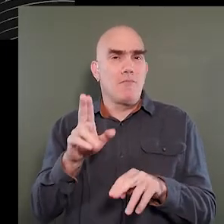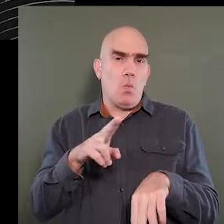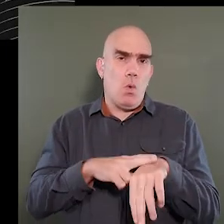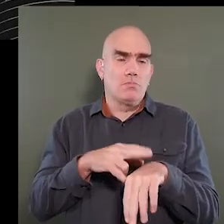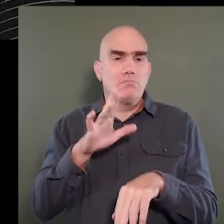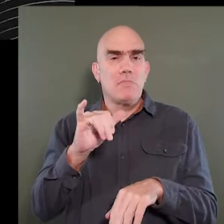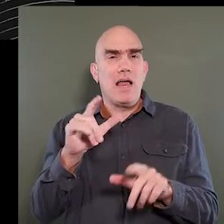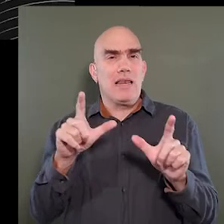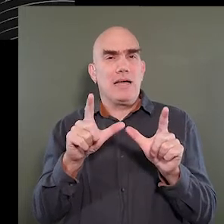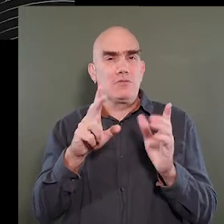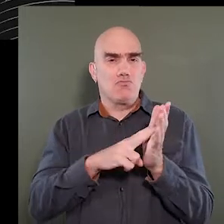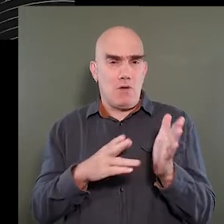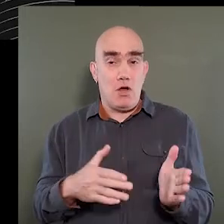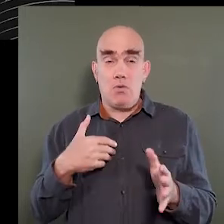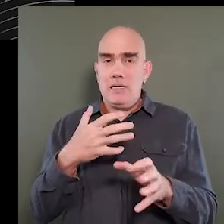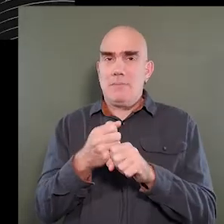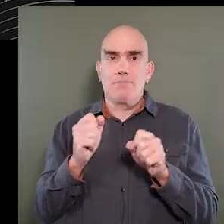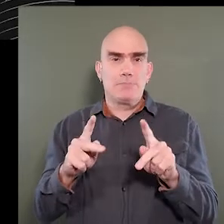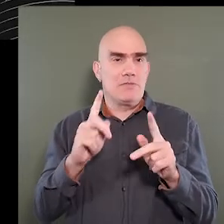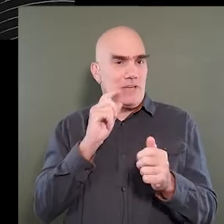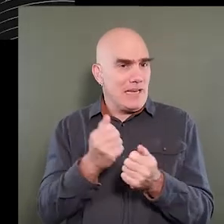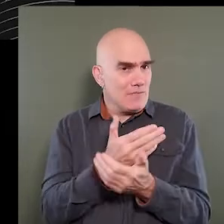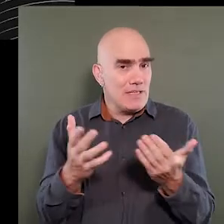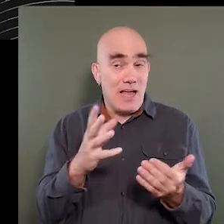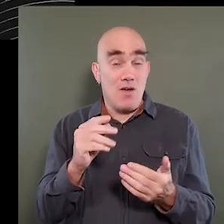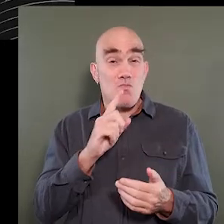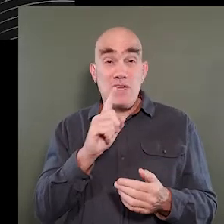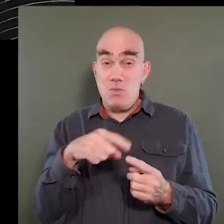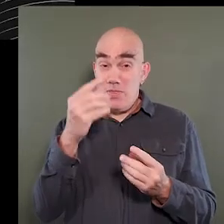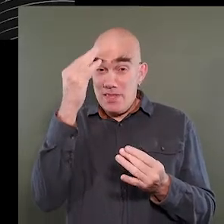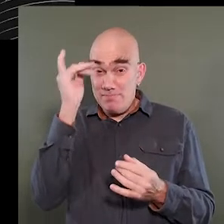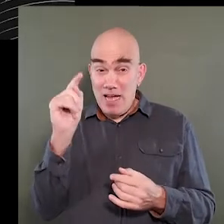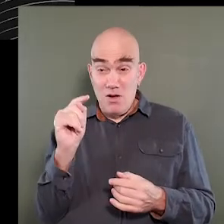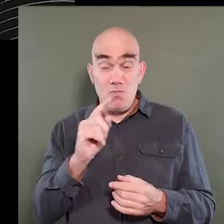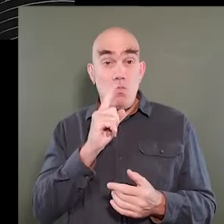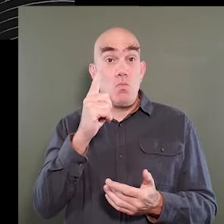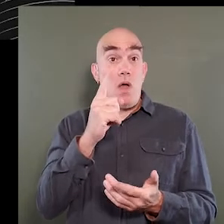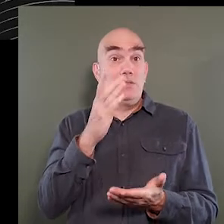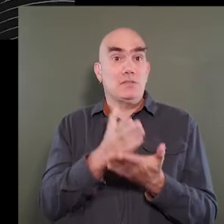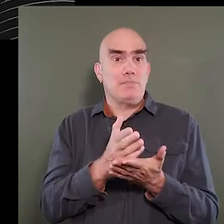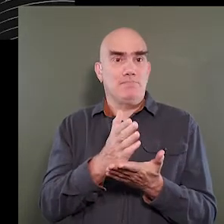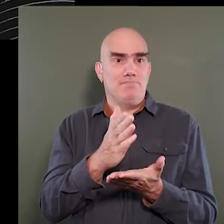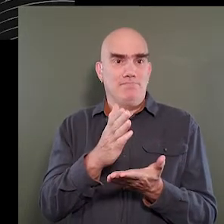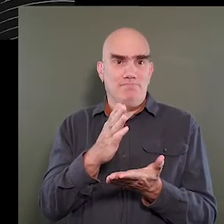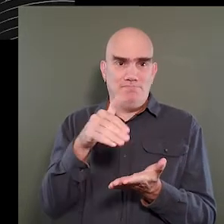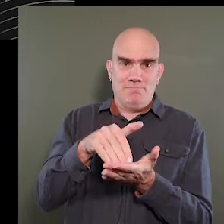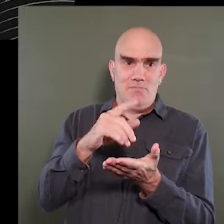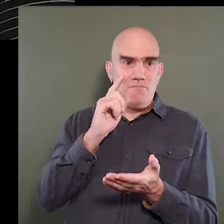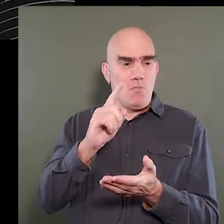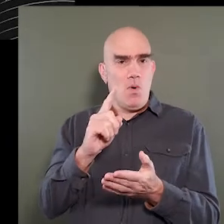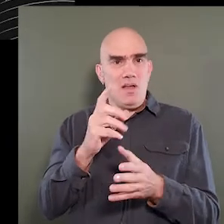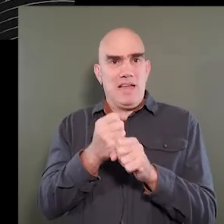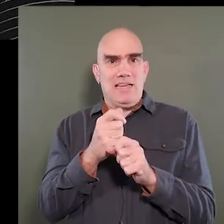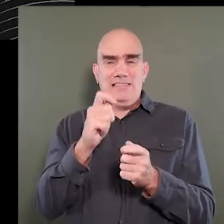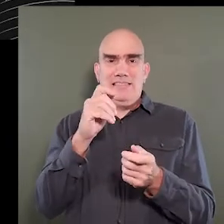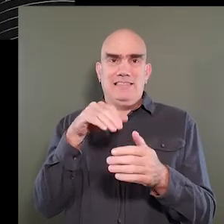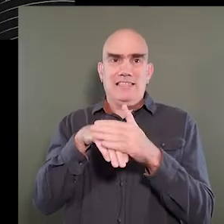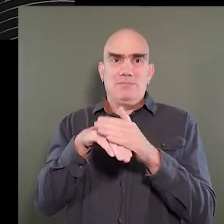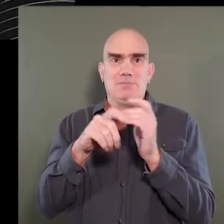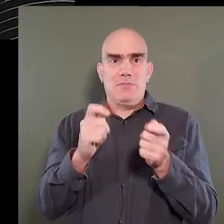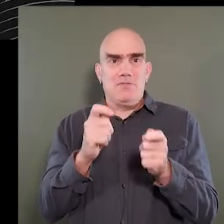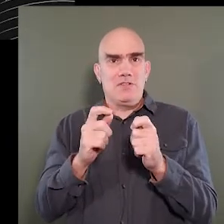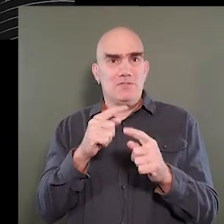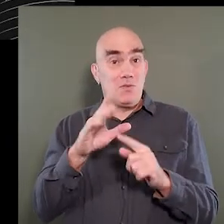contractors. We obtain permits for everything. And it's really, when you think about it, a one-stop shop to receiving an accessible modification